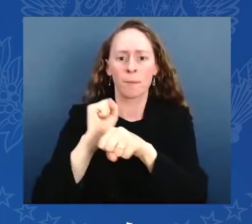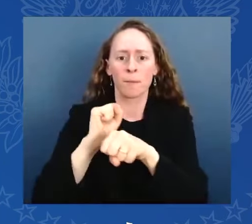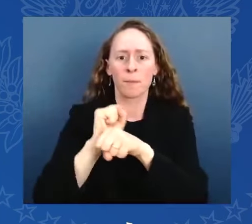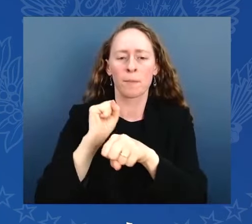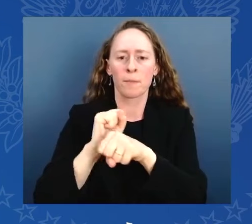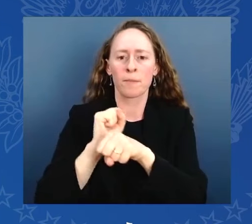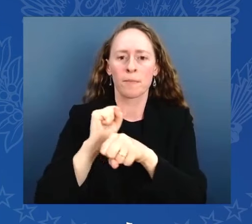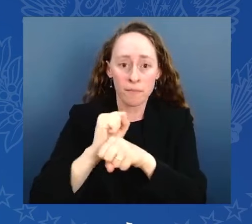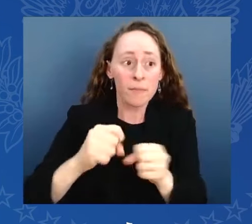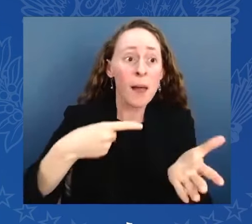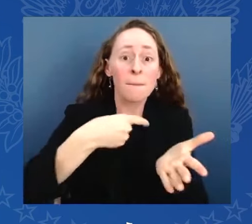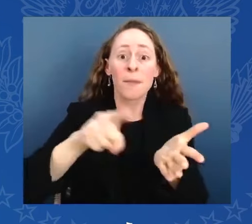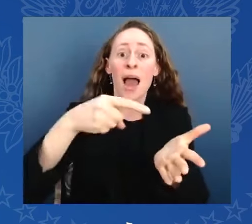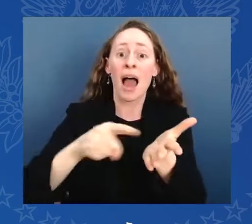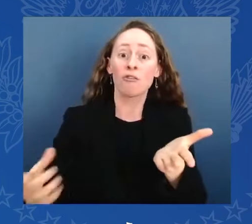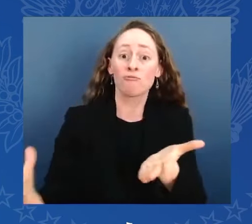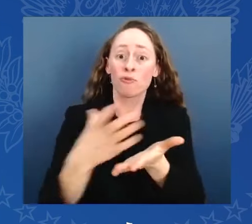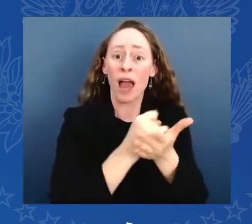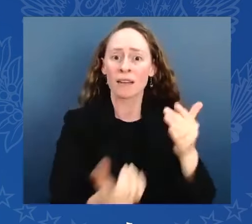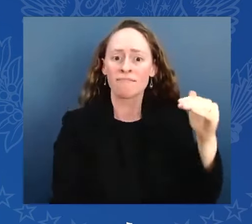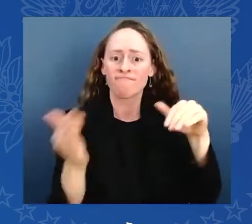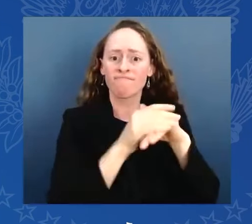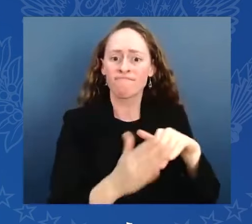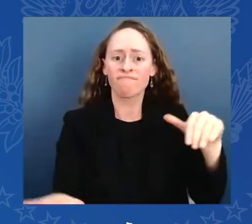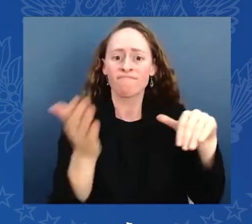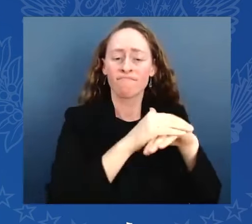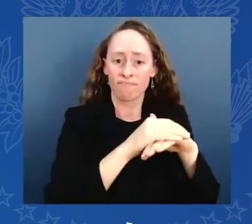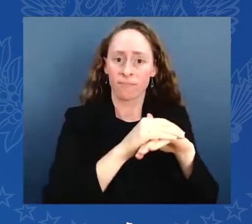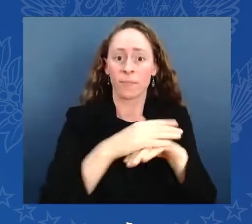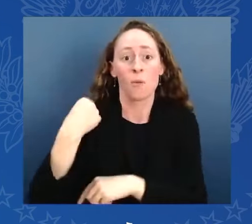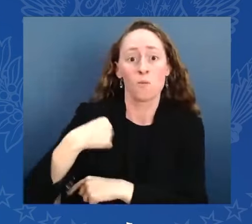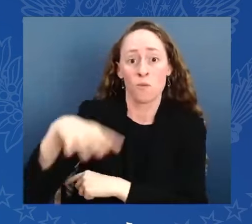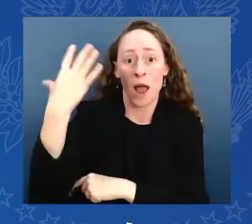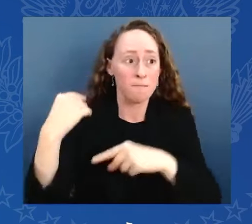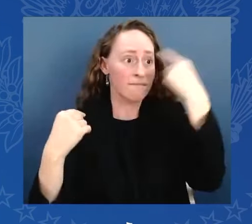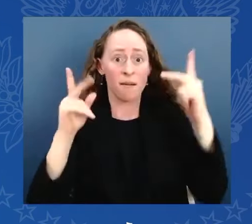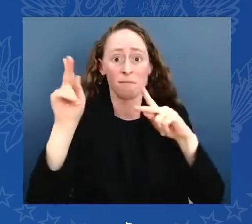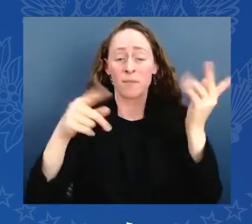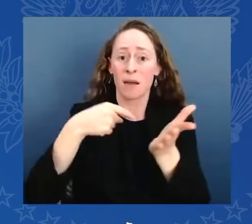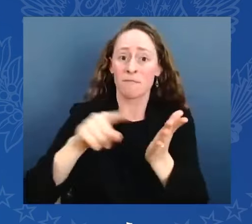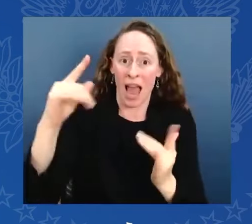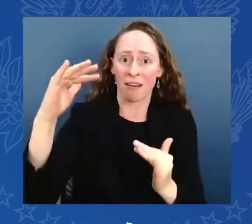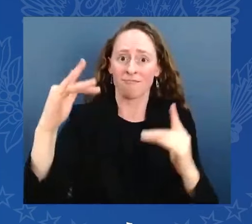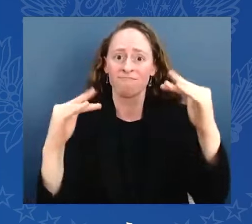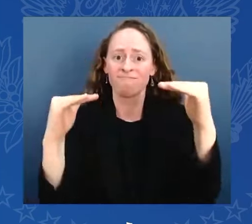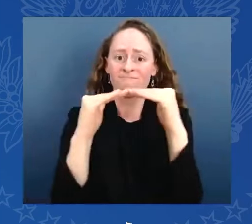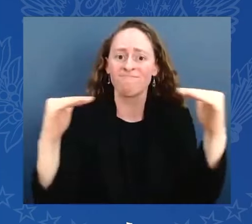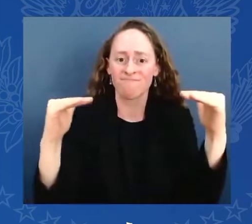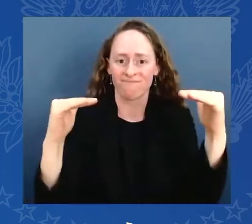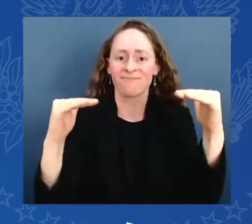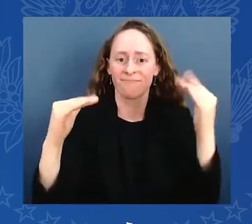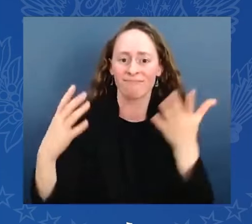the lowest it's been in 20 years. We're literally rebuilding our entire nation — urban, suburban, rural, and tribal communities.